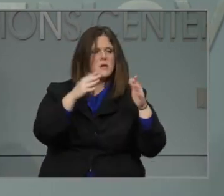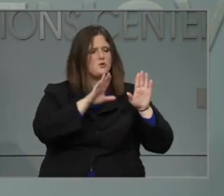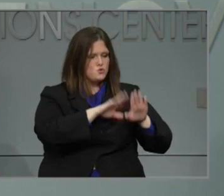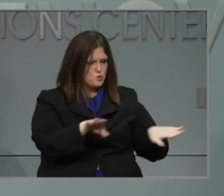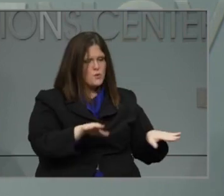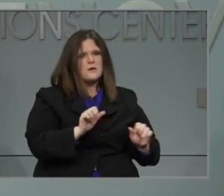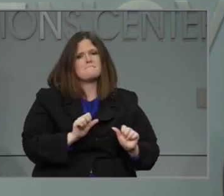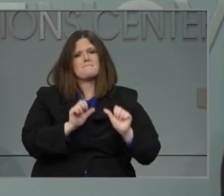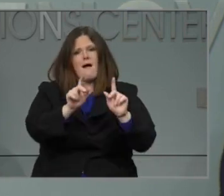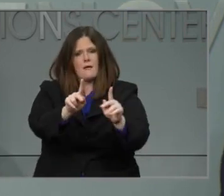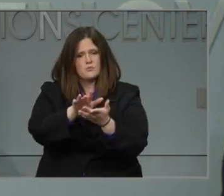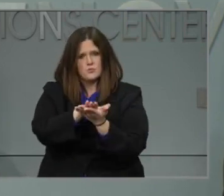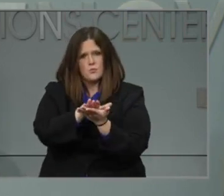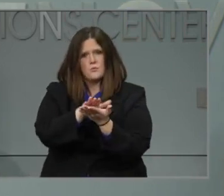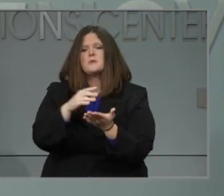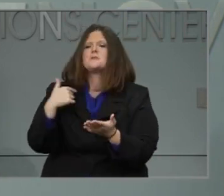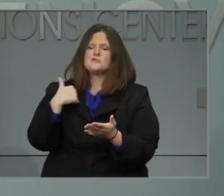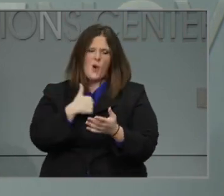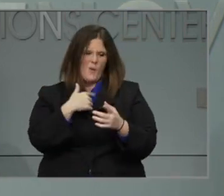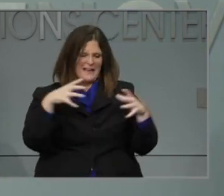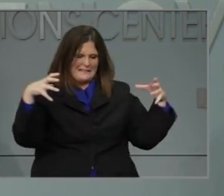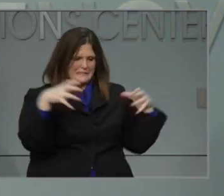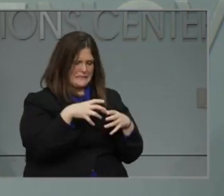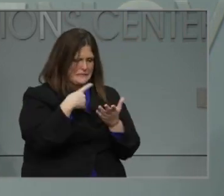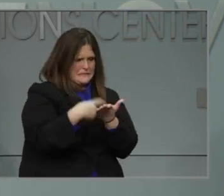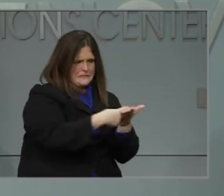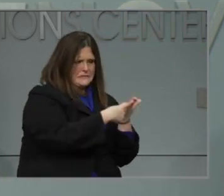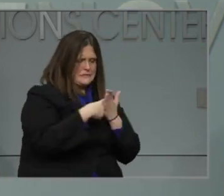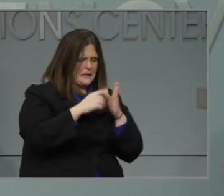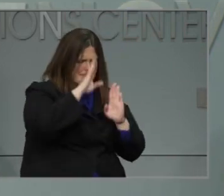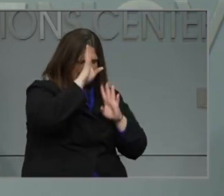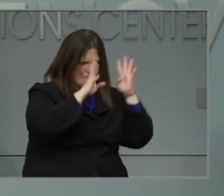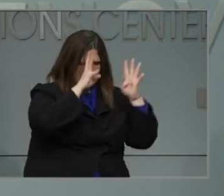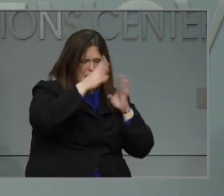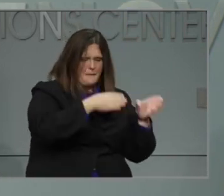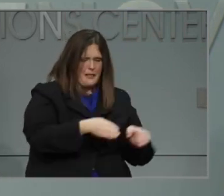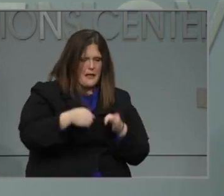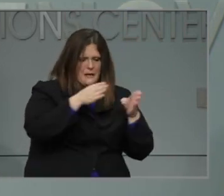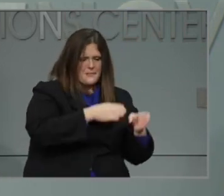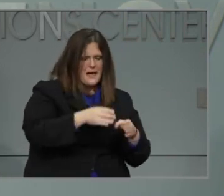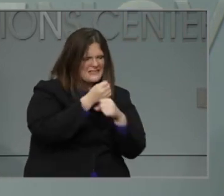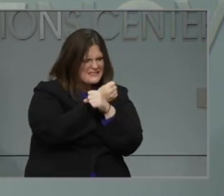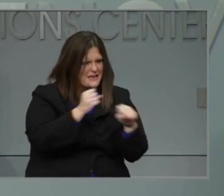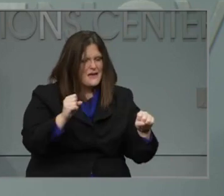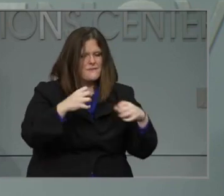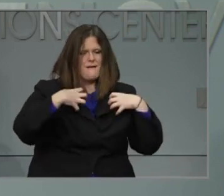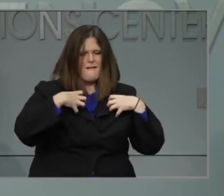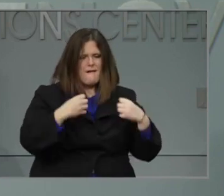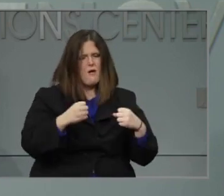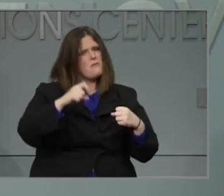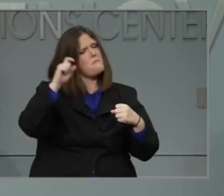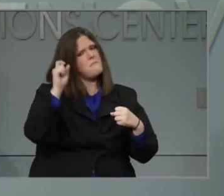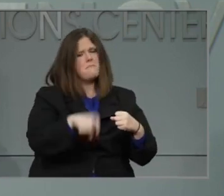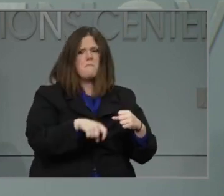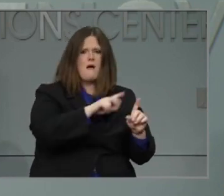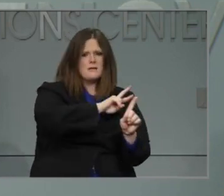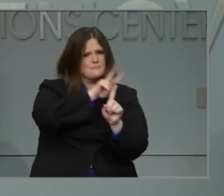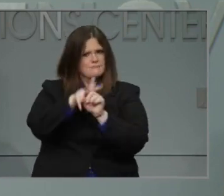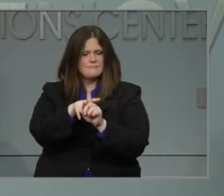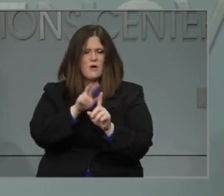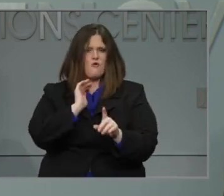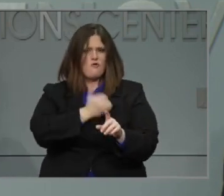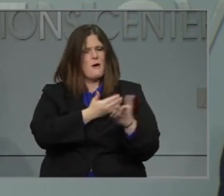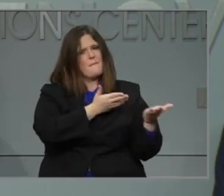and we've developed comprehensive health and safety requirements that schools must implement, no matter which plan they choose.